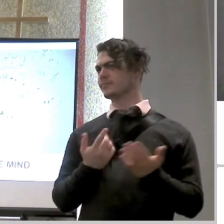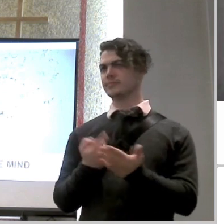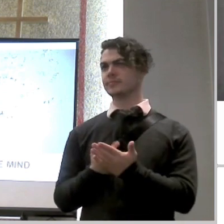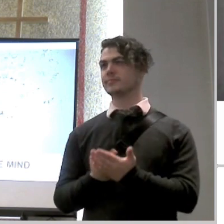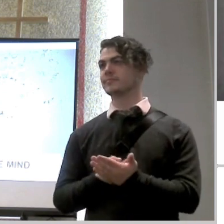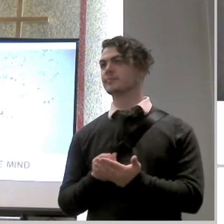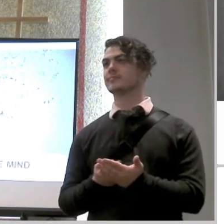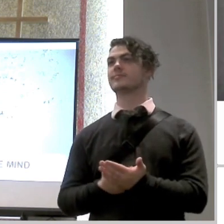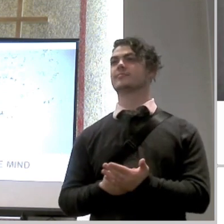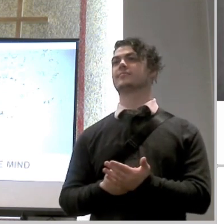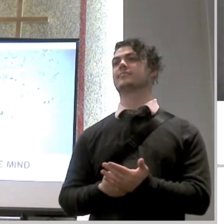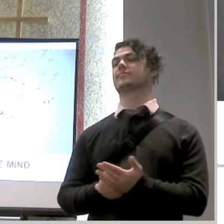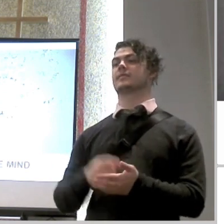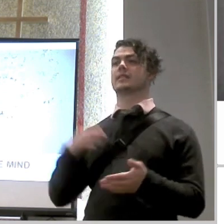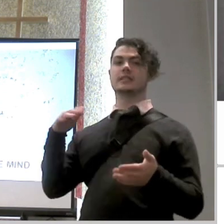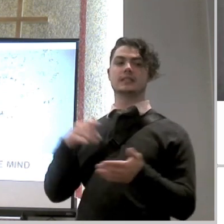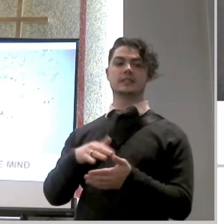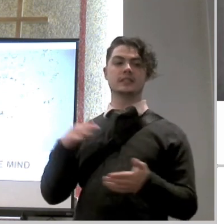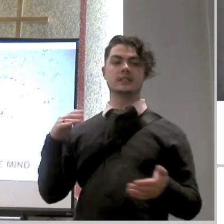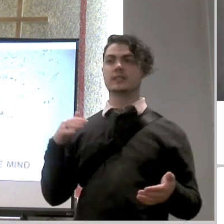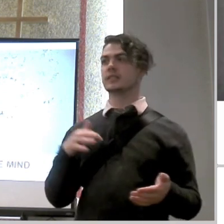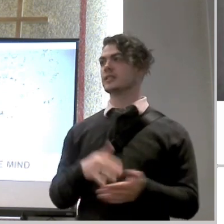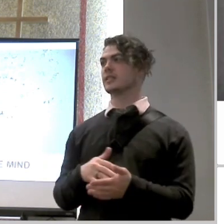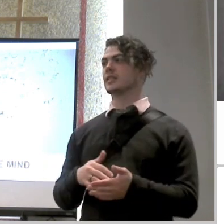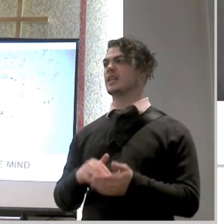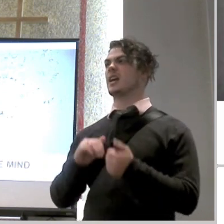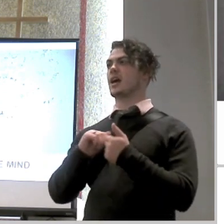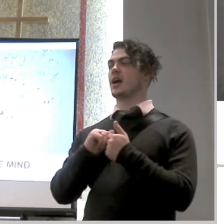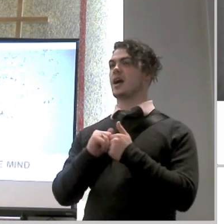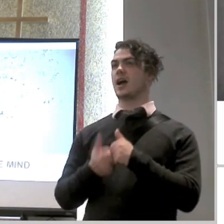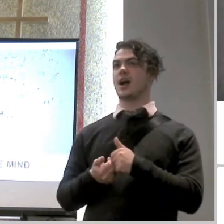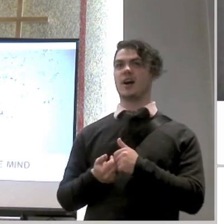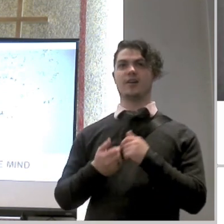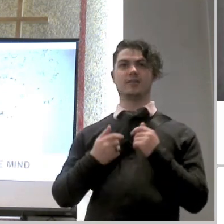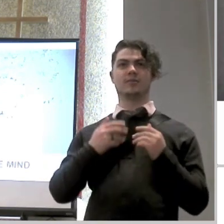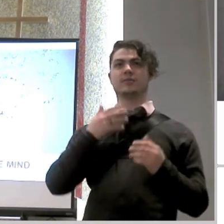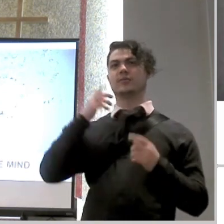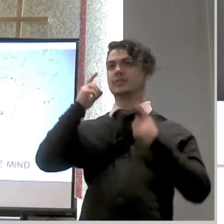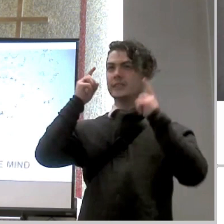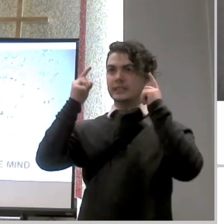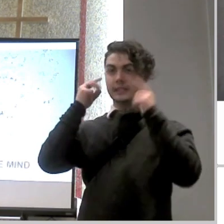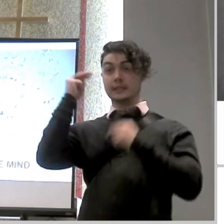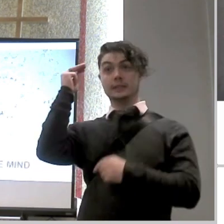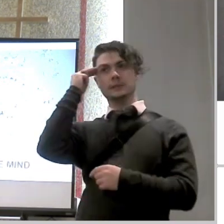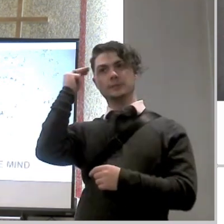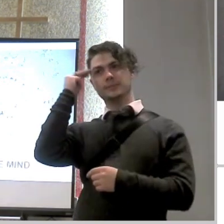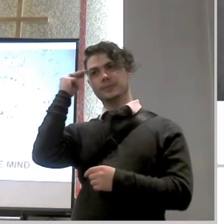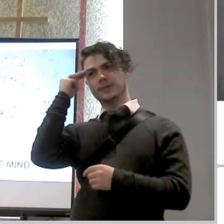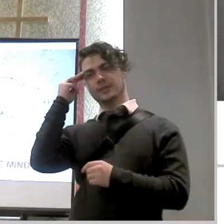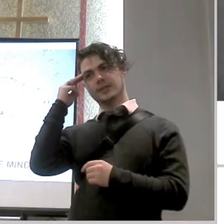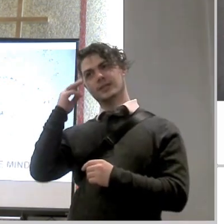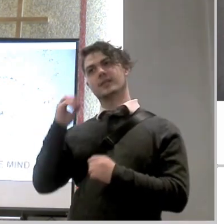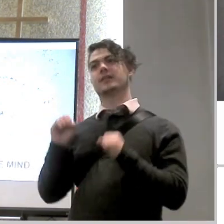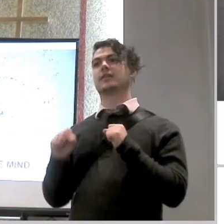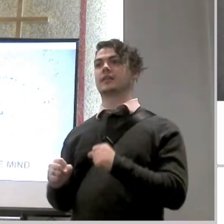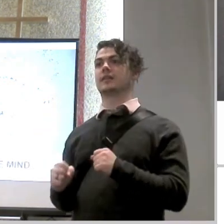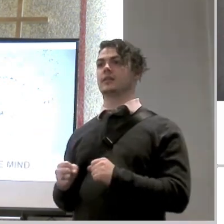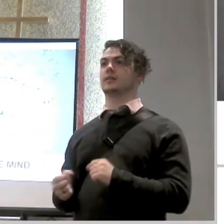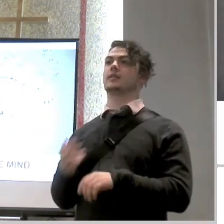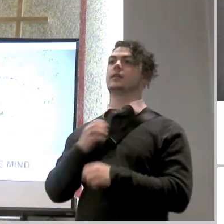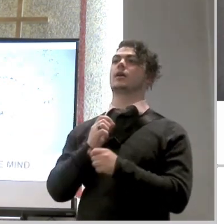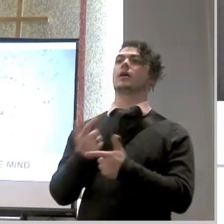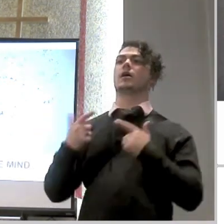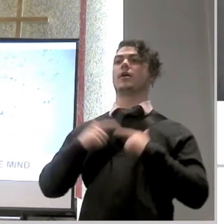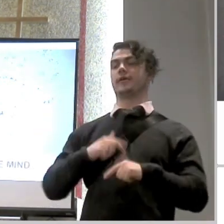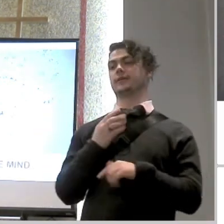on the effects of stinking thinking right you can let that ruminate and resonate for a